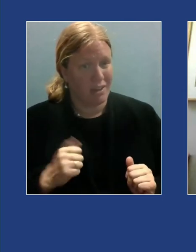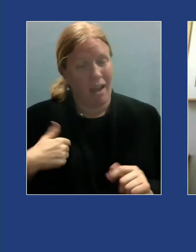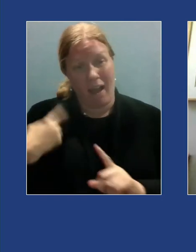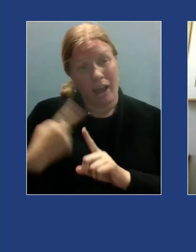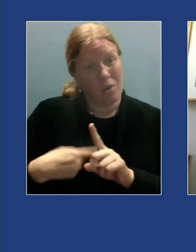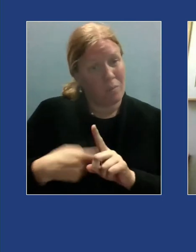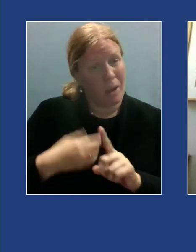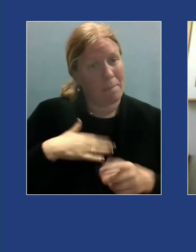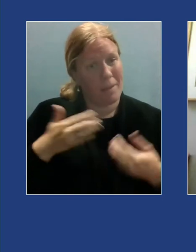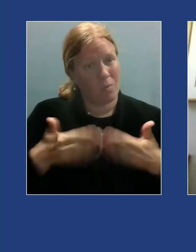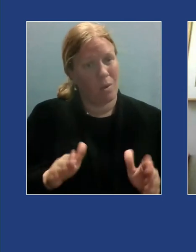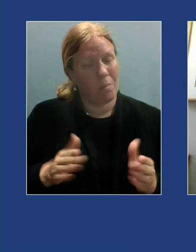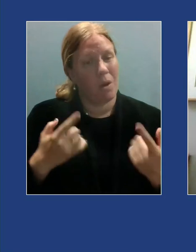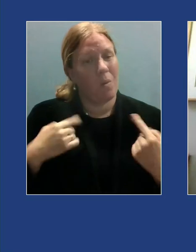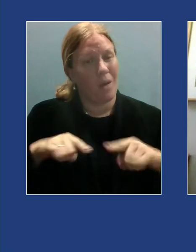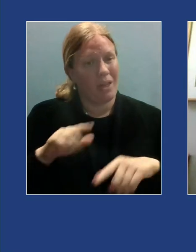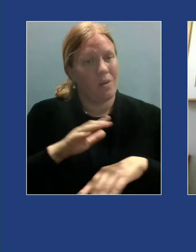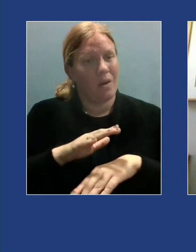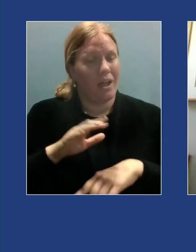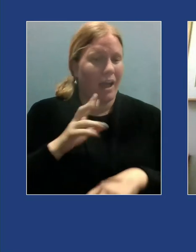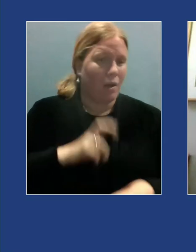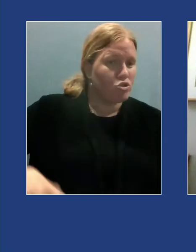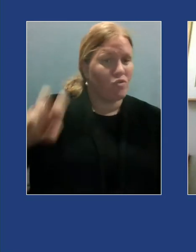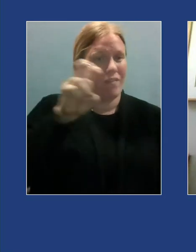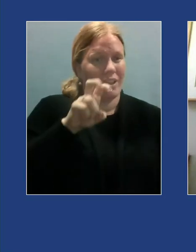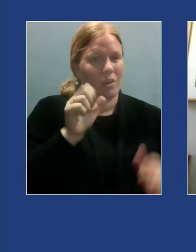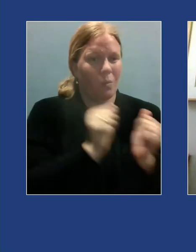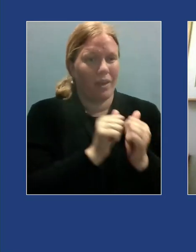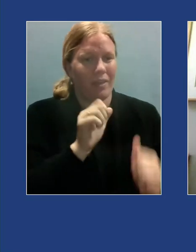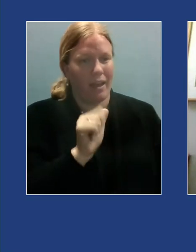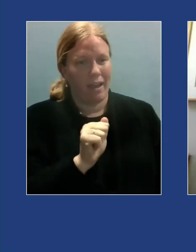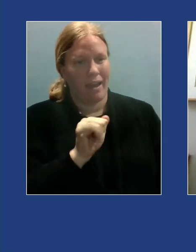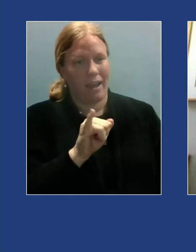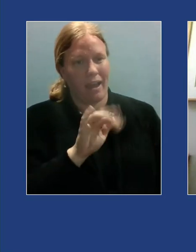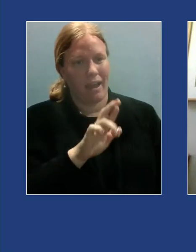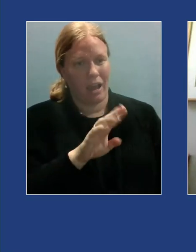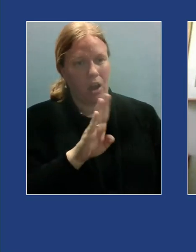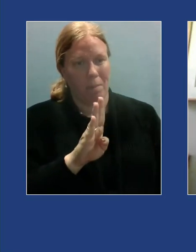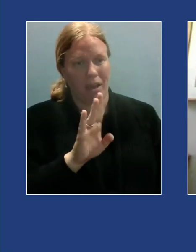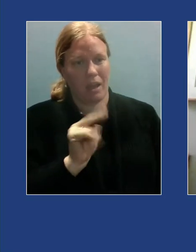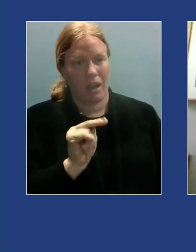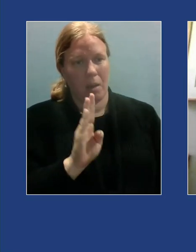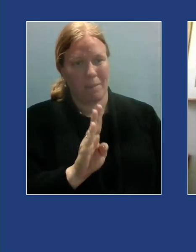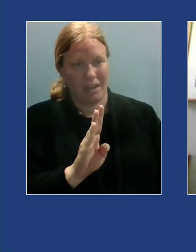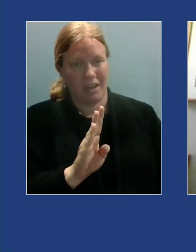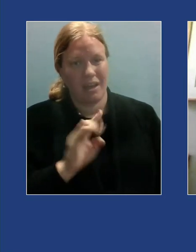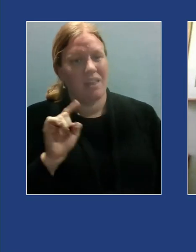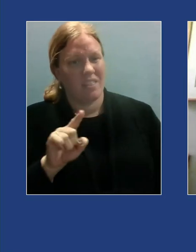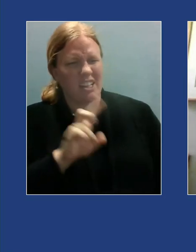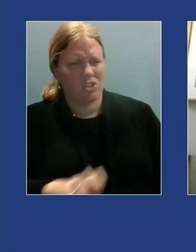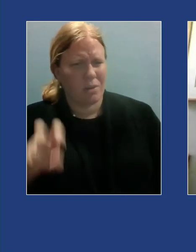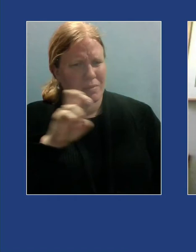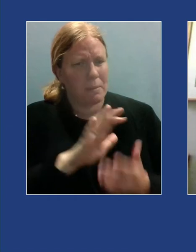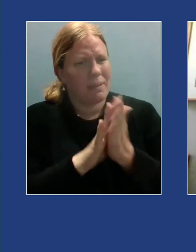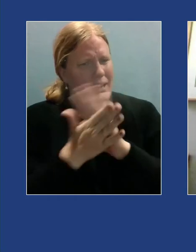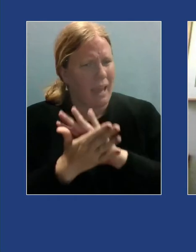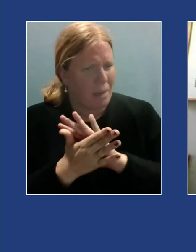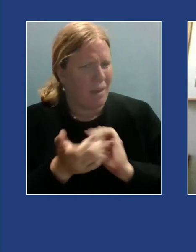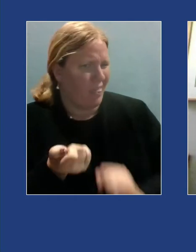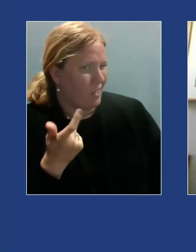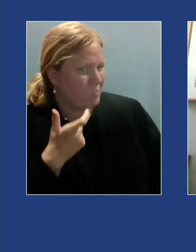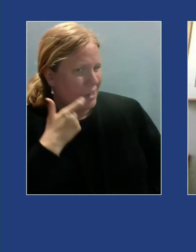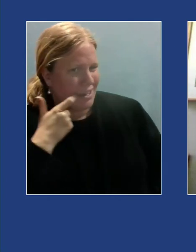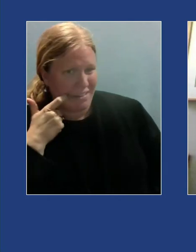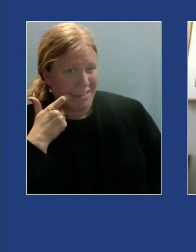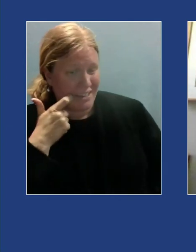Airbnb while I was traveling while these trips while these trips became excessive and addictive I learned so much from seeing the world often